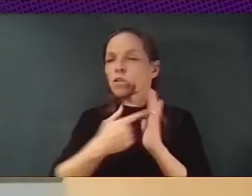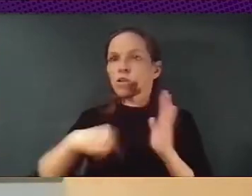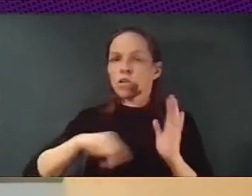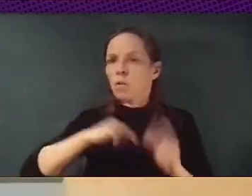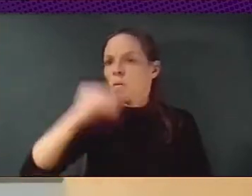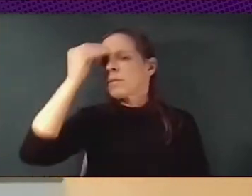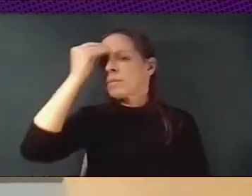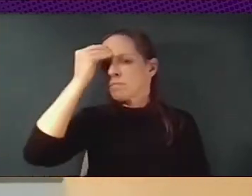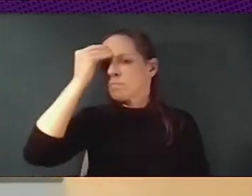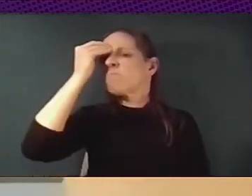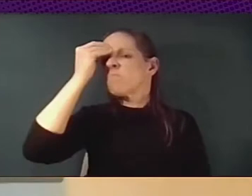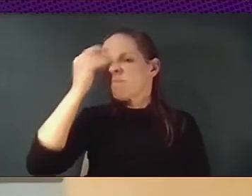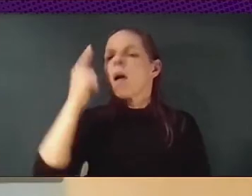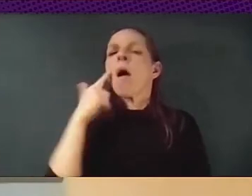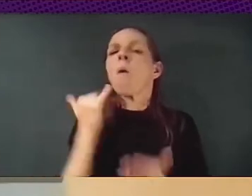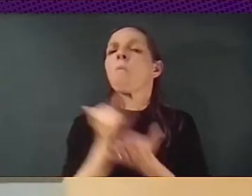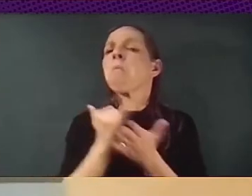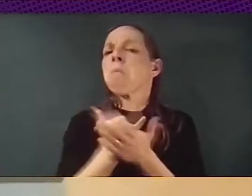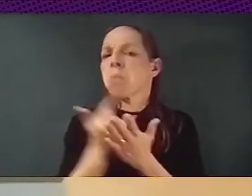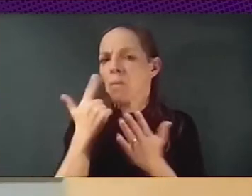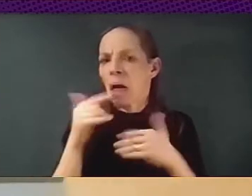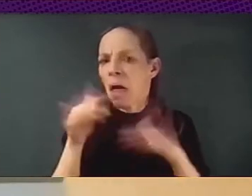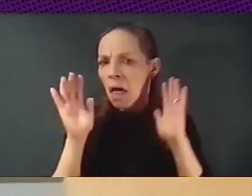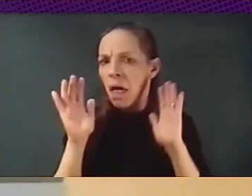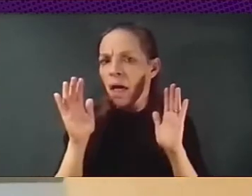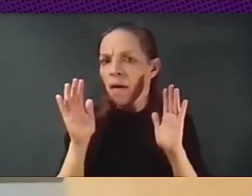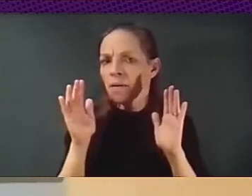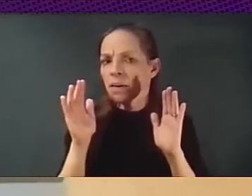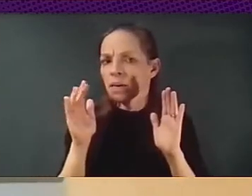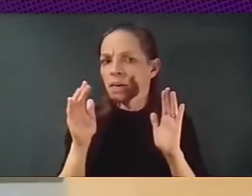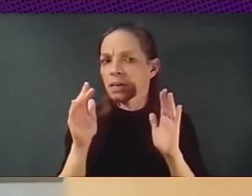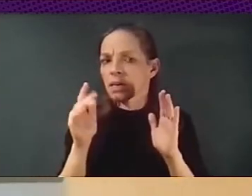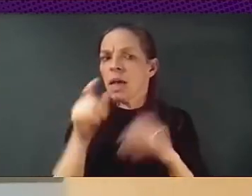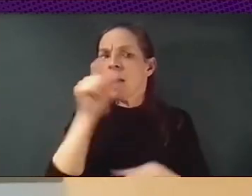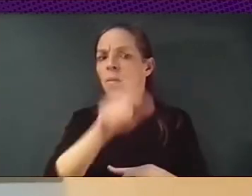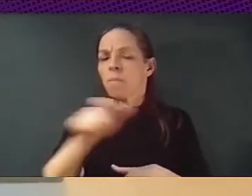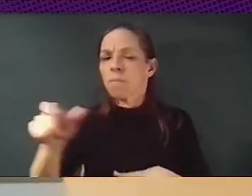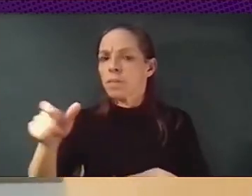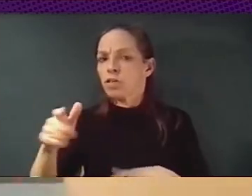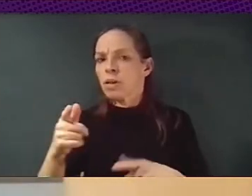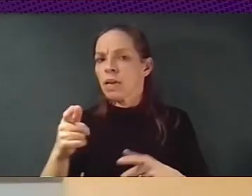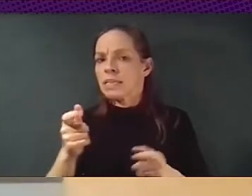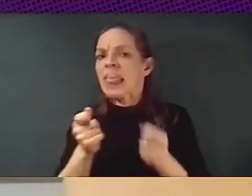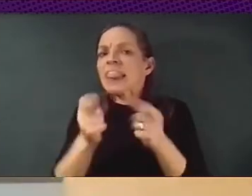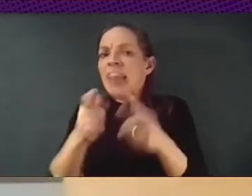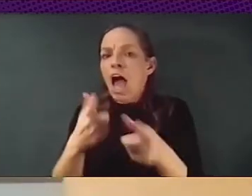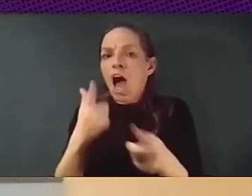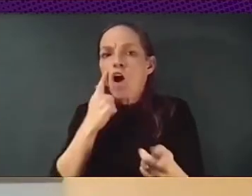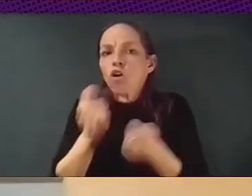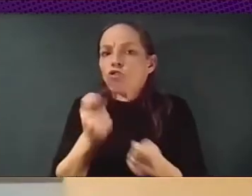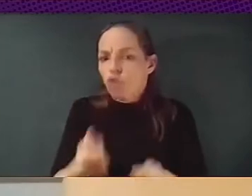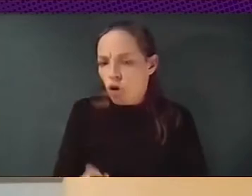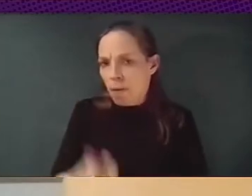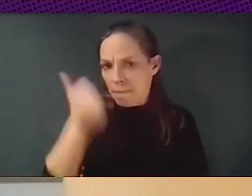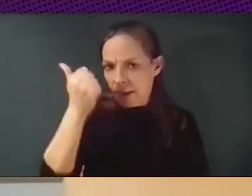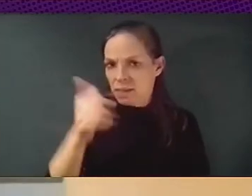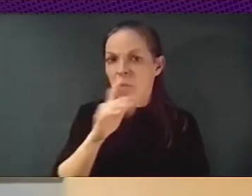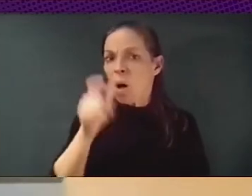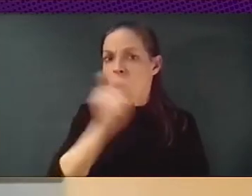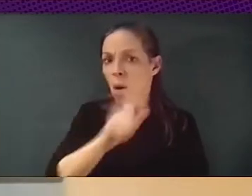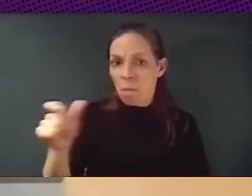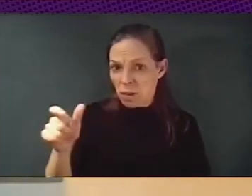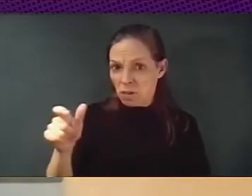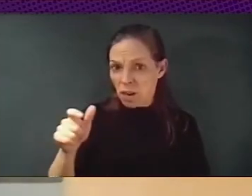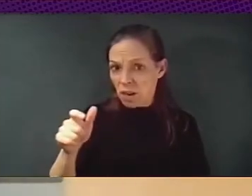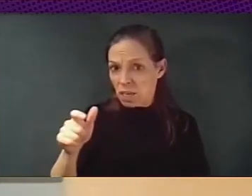giving even more control to the citizens, because many citizens don't really want this data just be owned by governments, or by